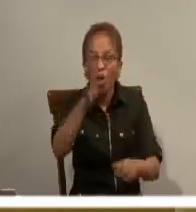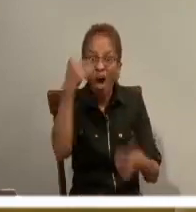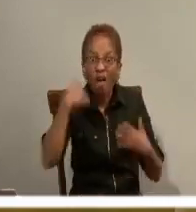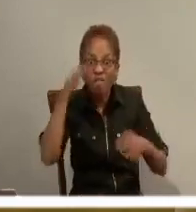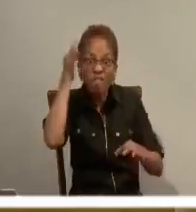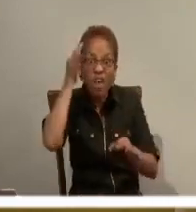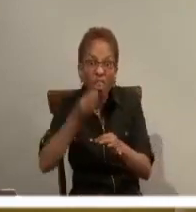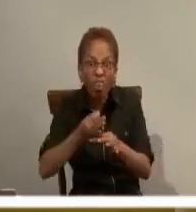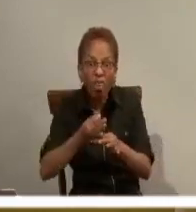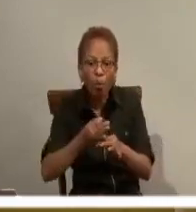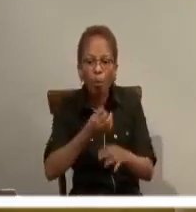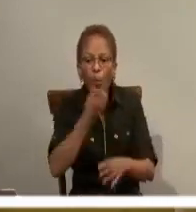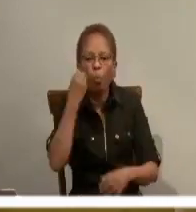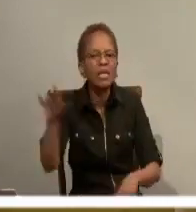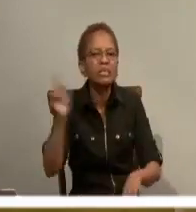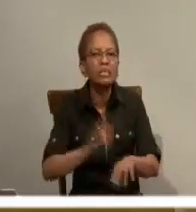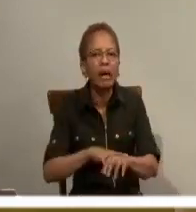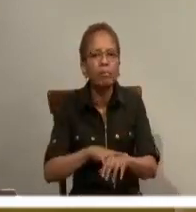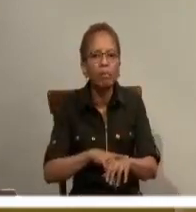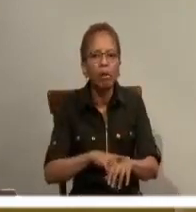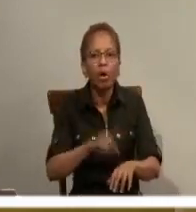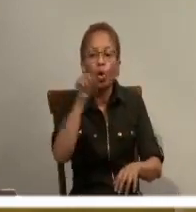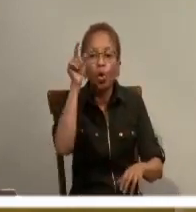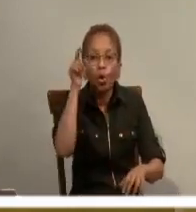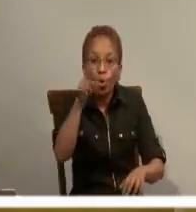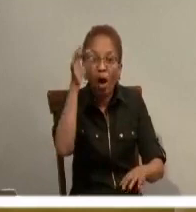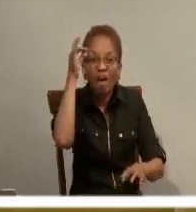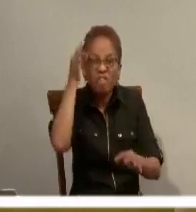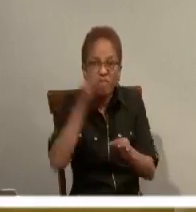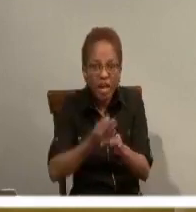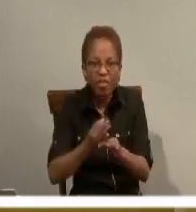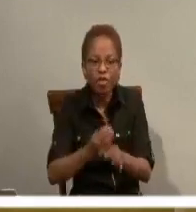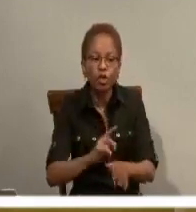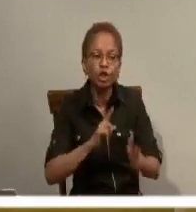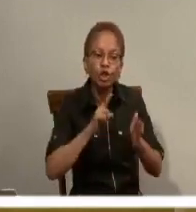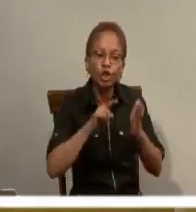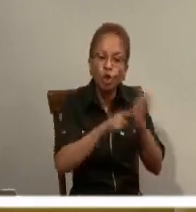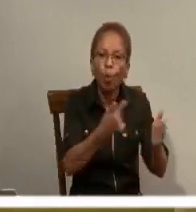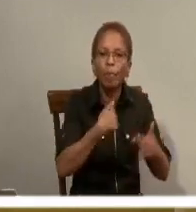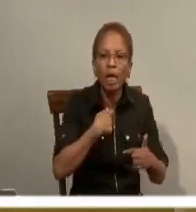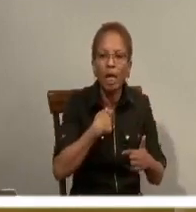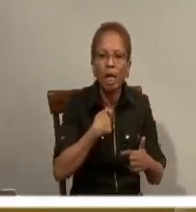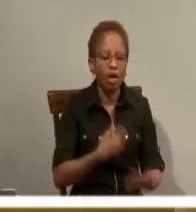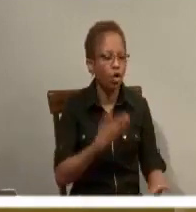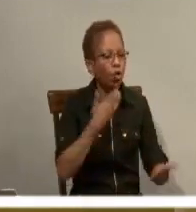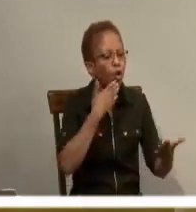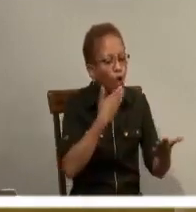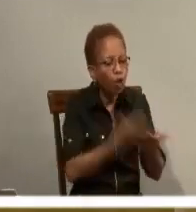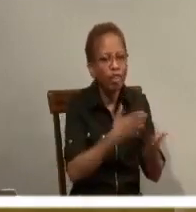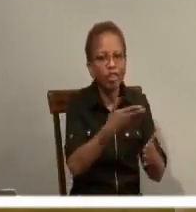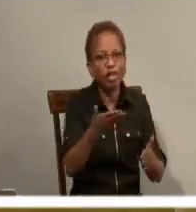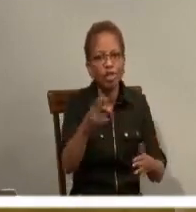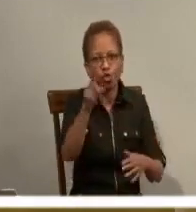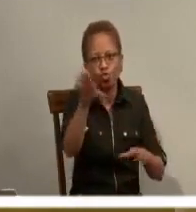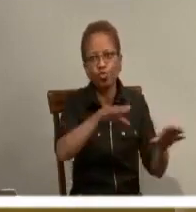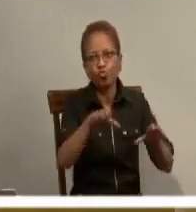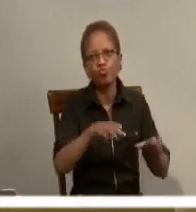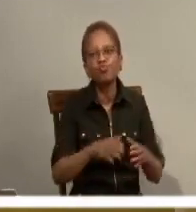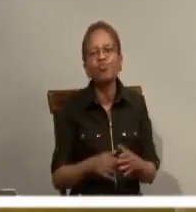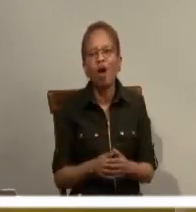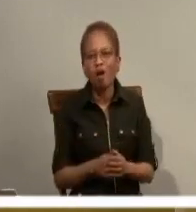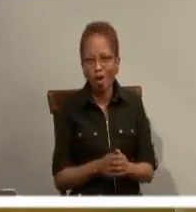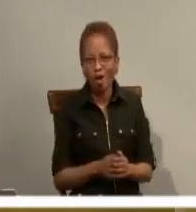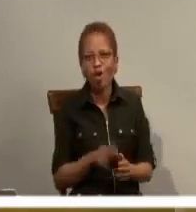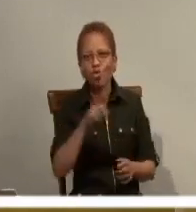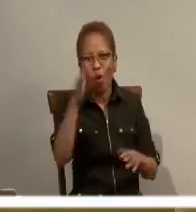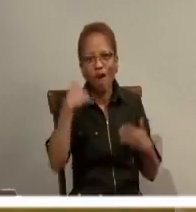all. And that's James. You show me your faith and I'll show you my good works. By my good works I will